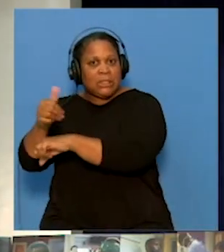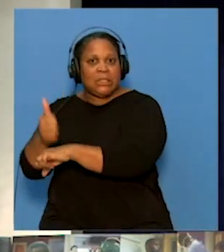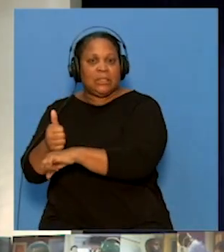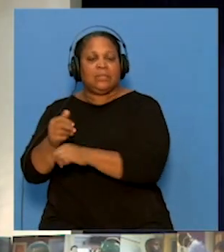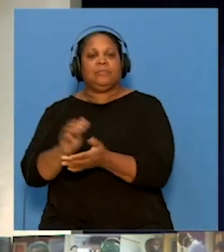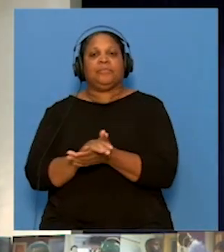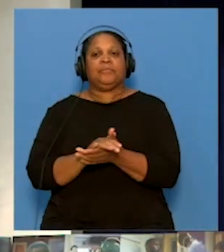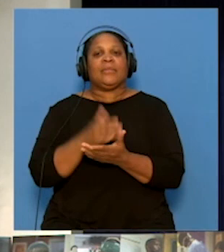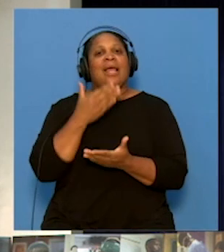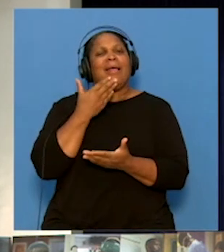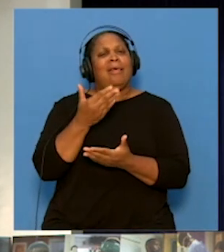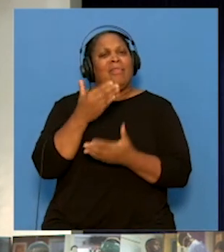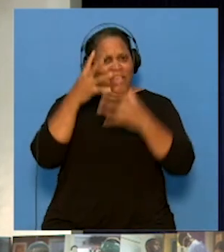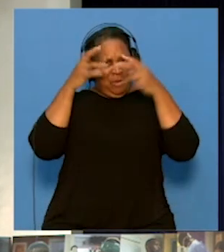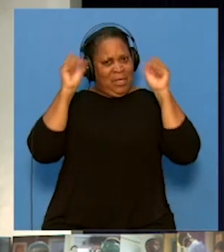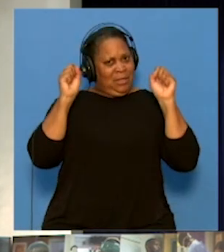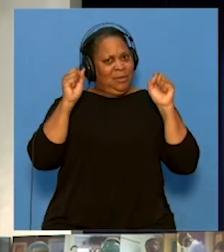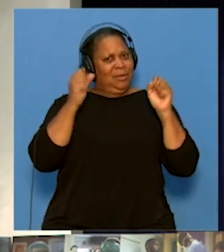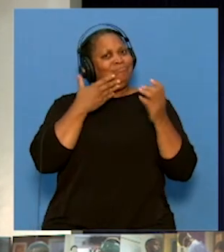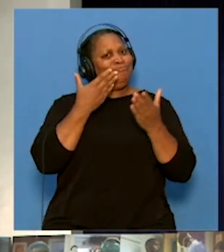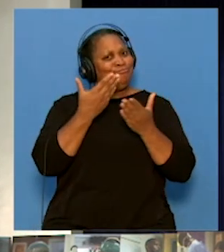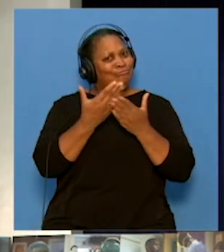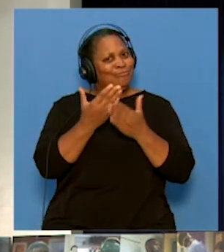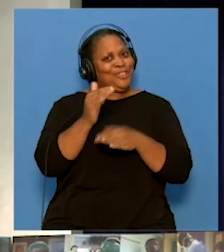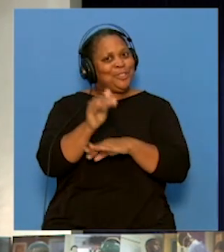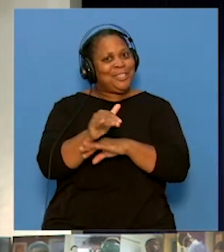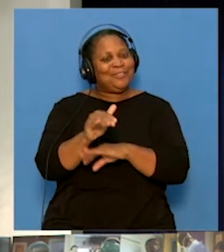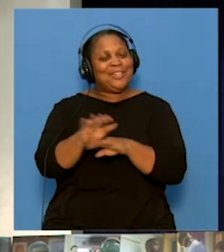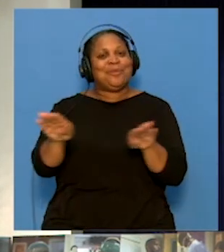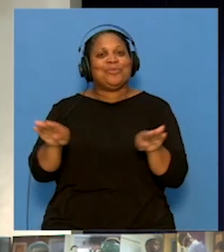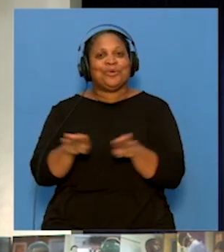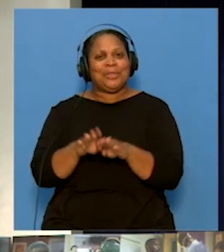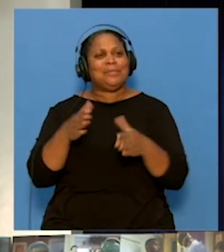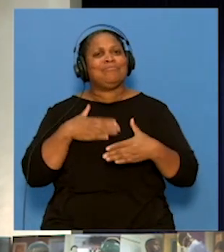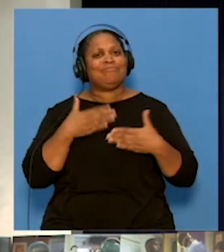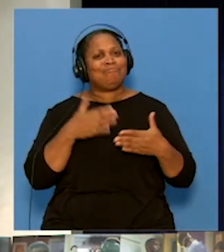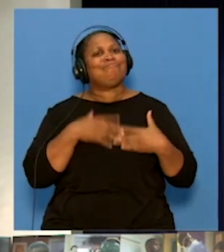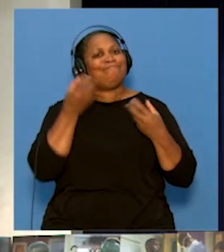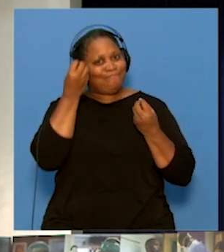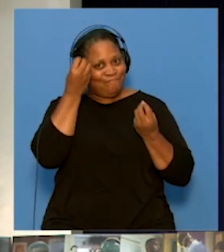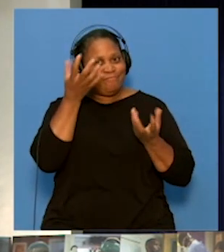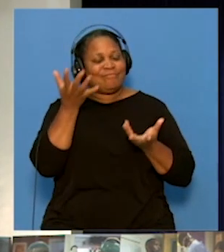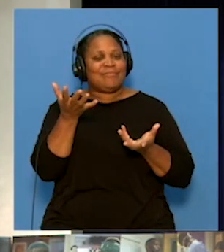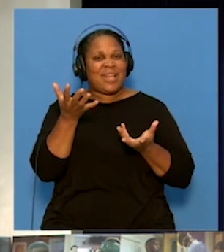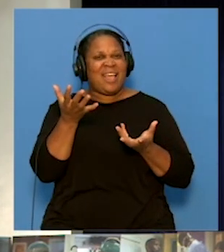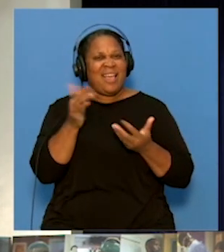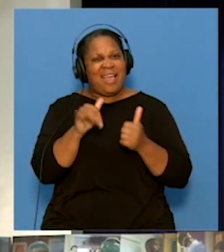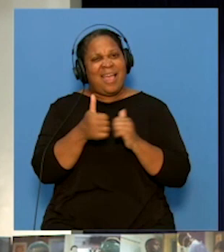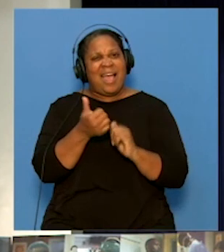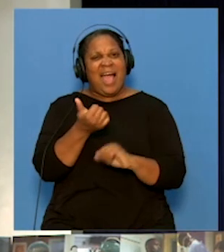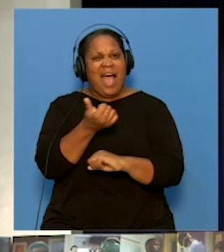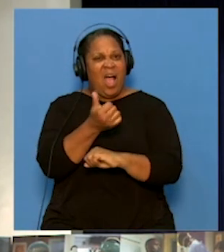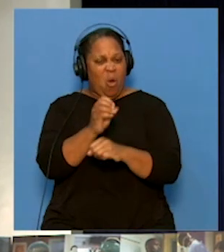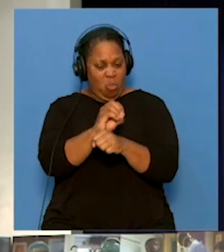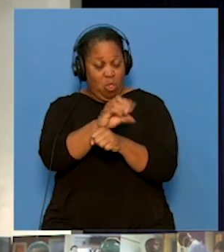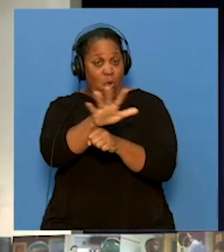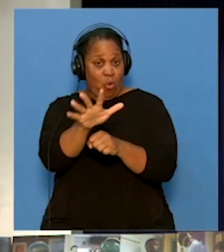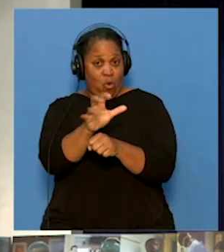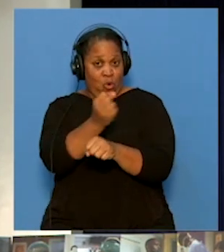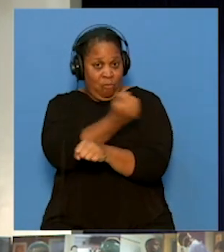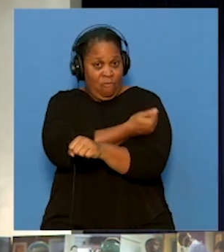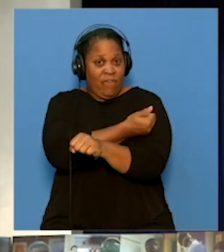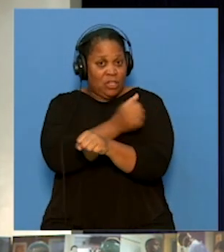Thank you, Mr. Premier. Good evening, Bermuda. I am pleased to share with you about how the COVID-19 vaccine works,